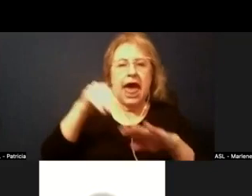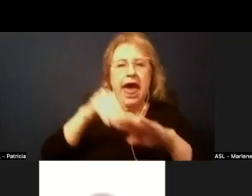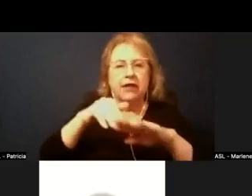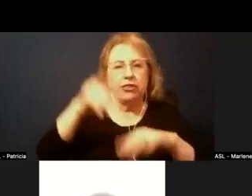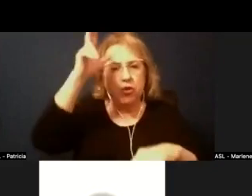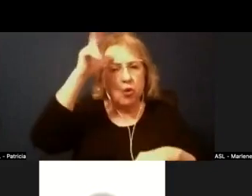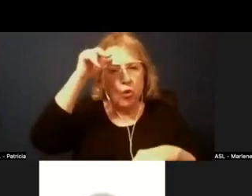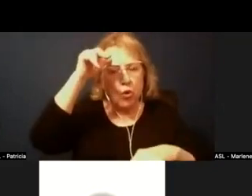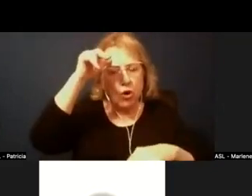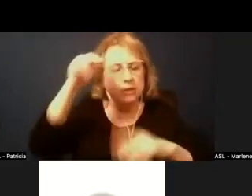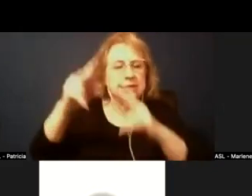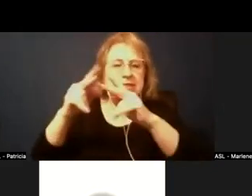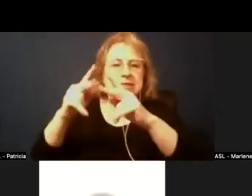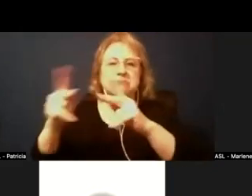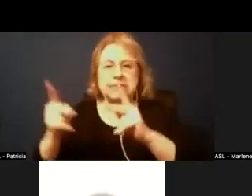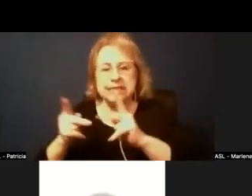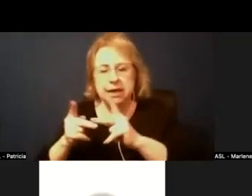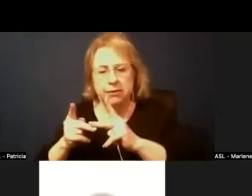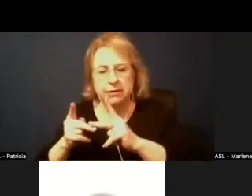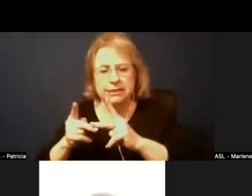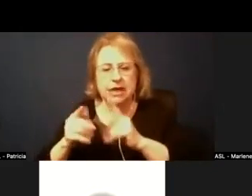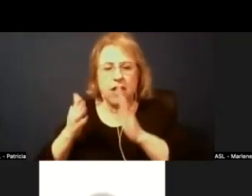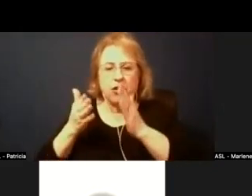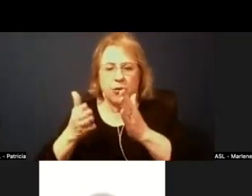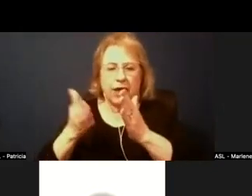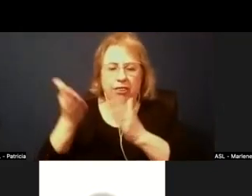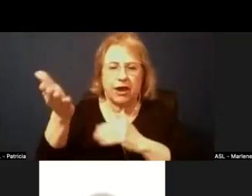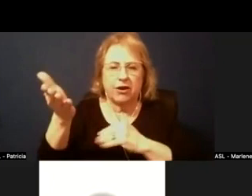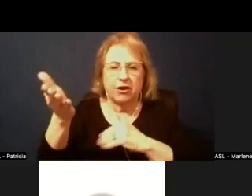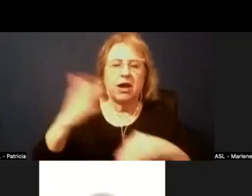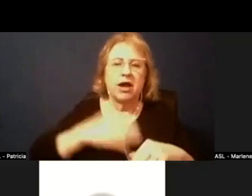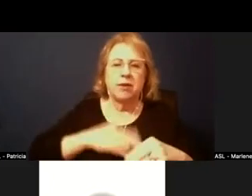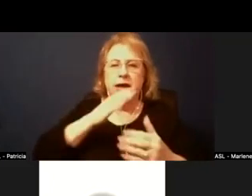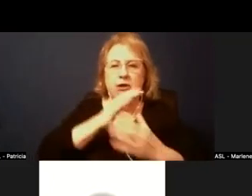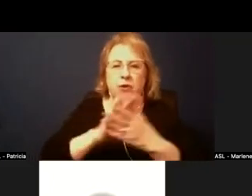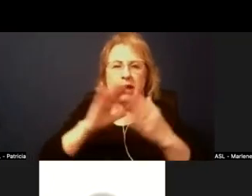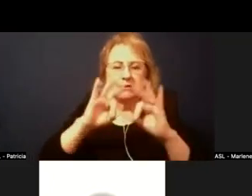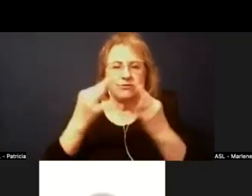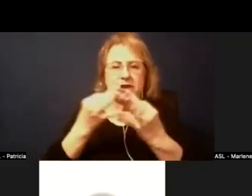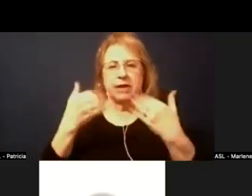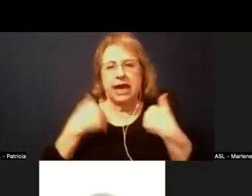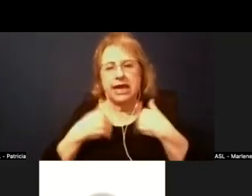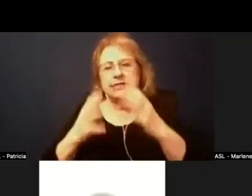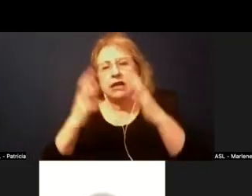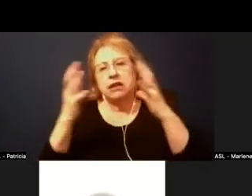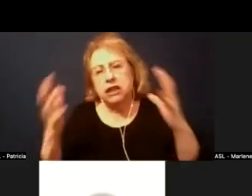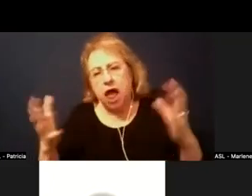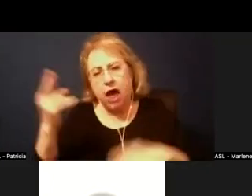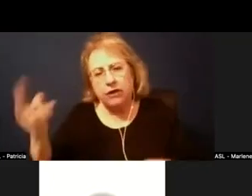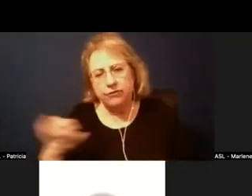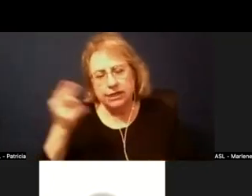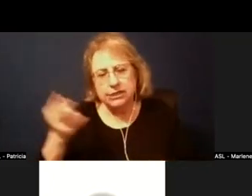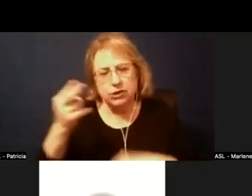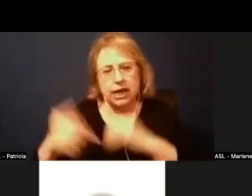my family, my my wife's family actually has a long history there in terms of this issue. But if those who want,